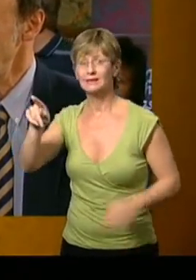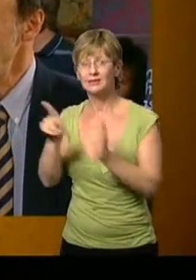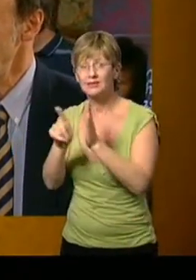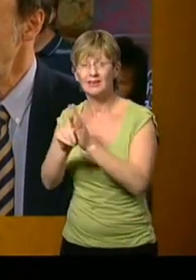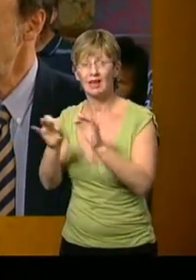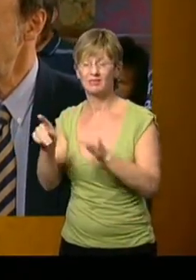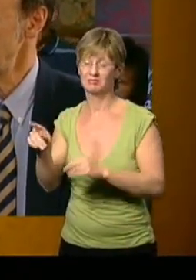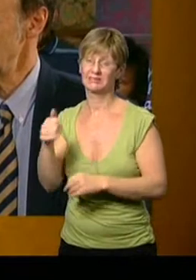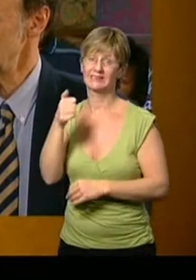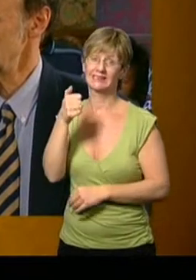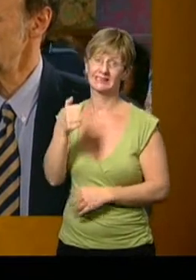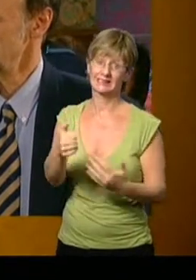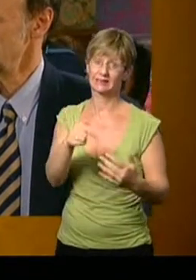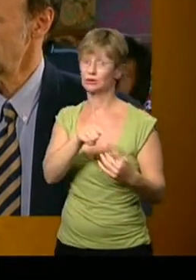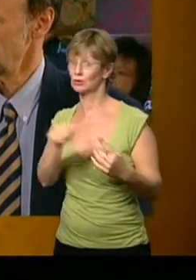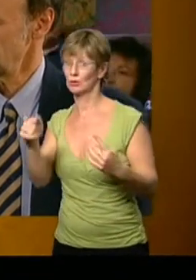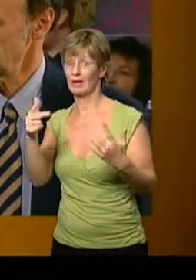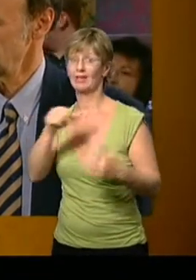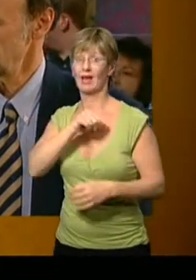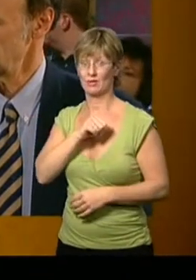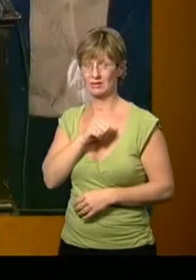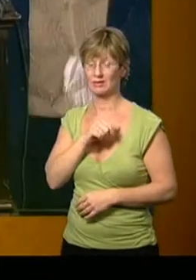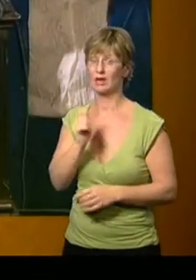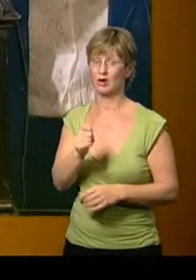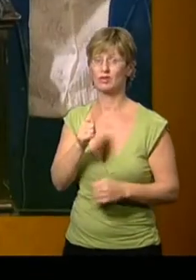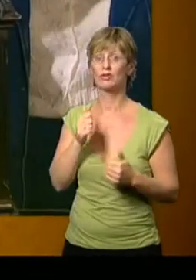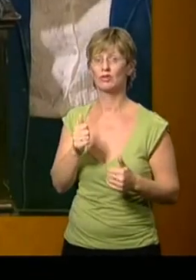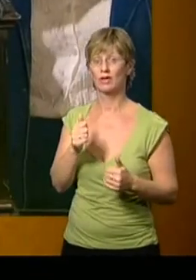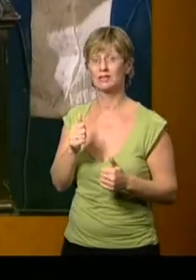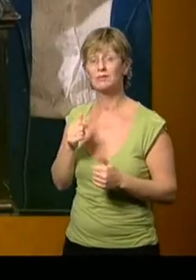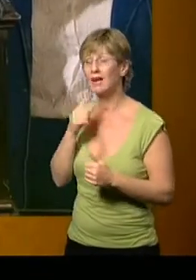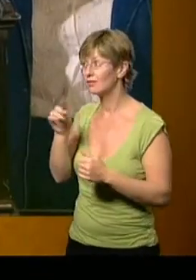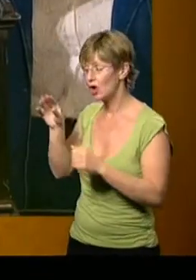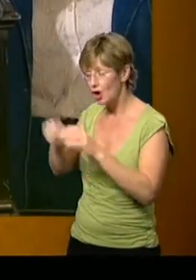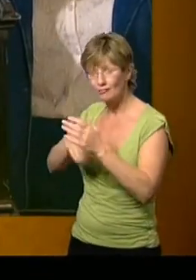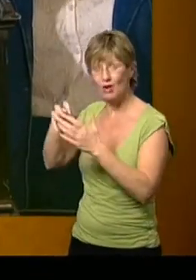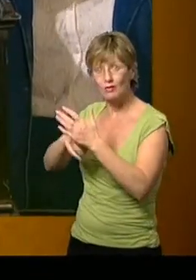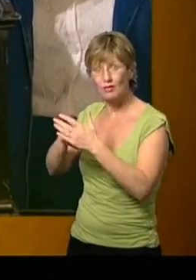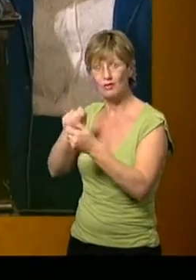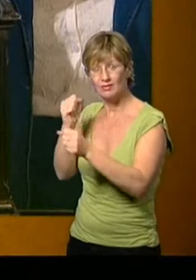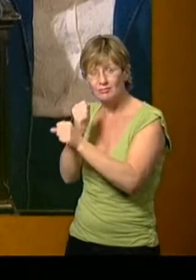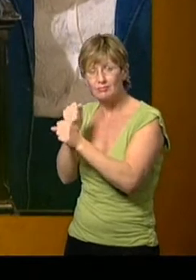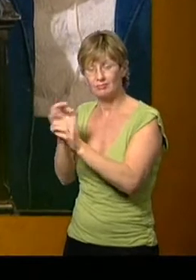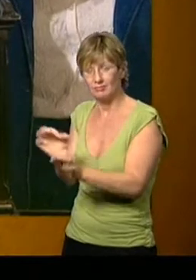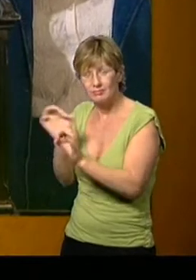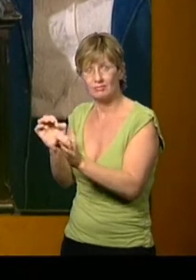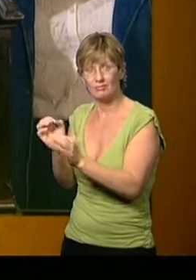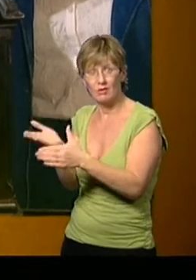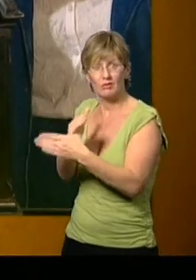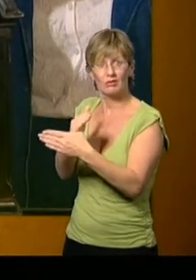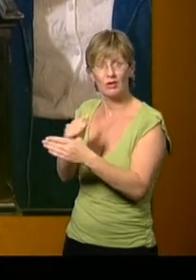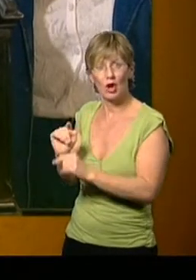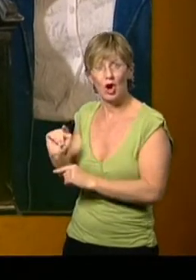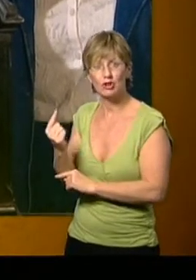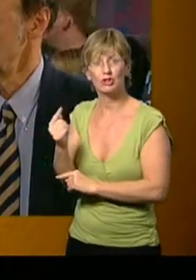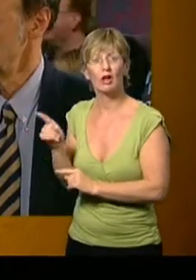at auction. Right. To take all that out, to redo it, isn't the end of the world. It can be done. And when